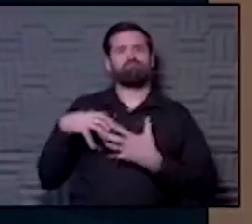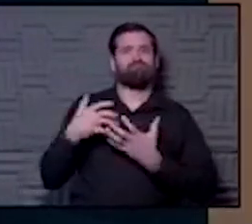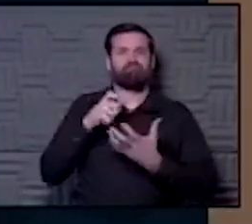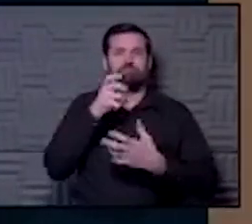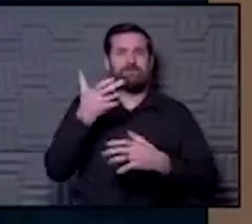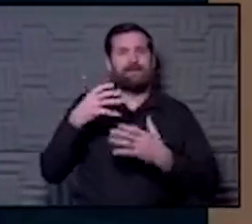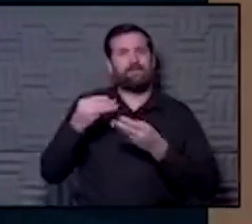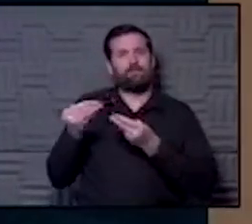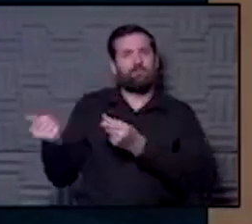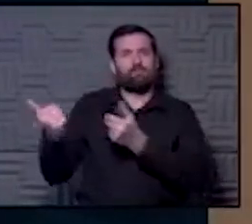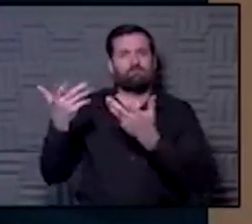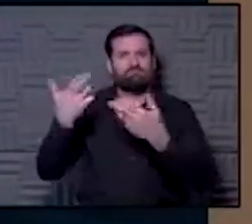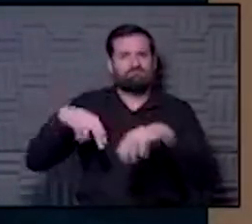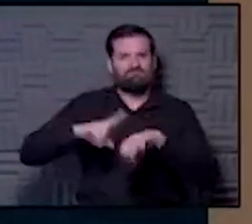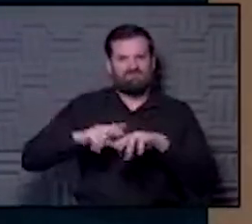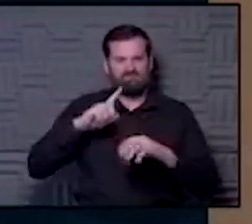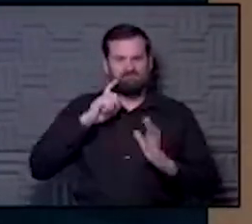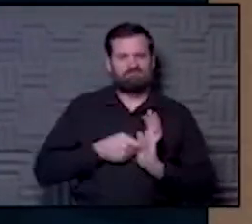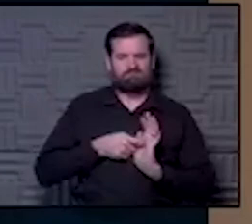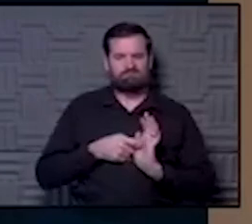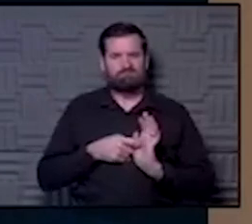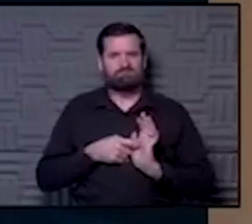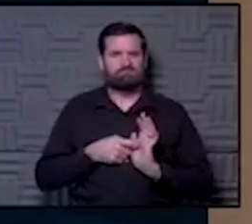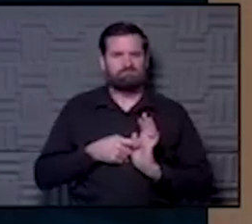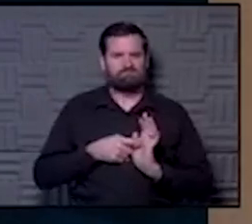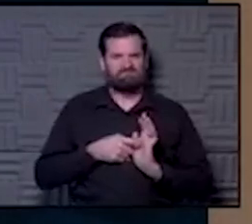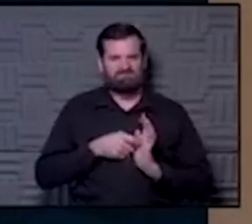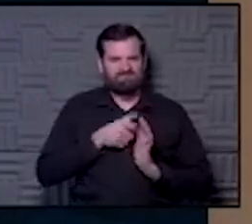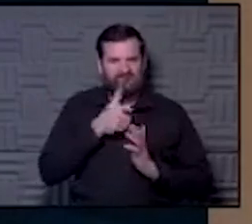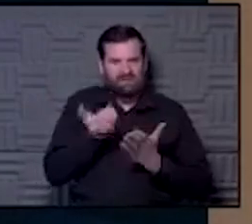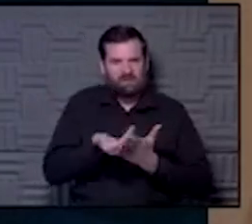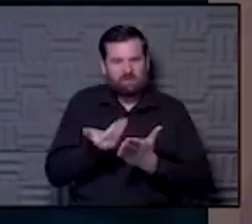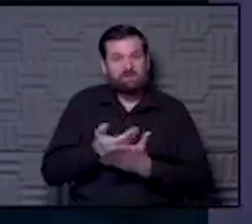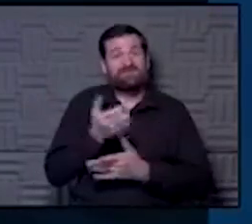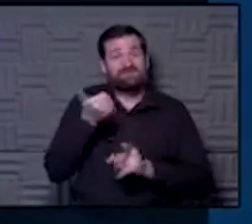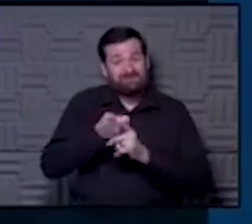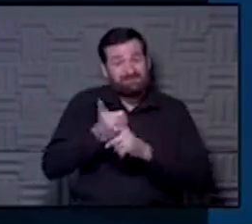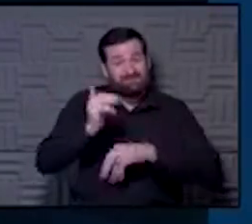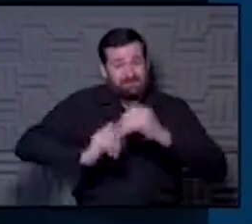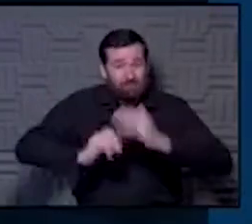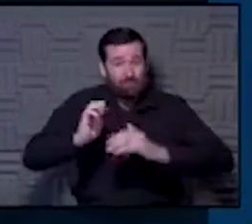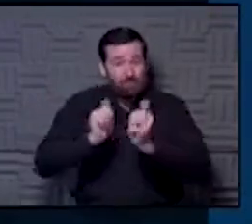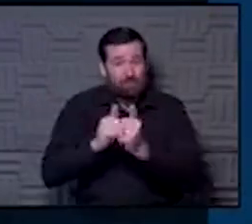if something is new, if you are comfortable with your body, you'll identify that.